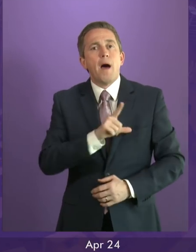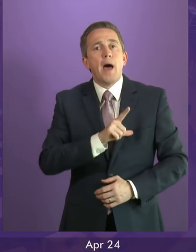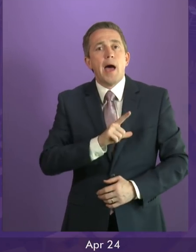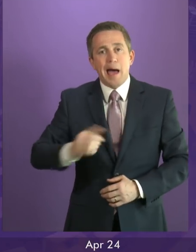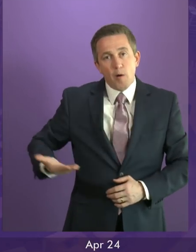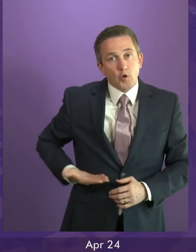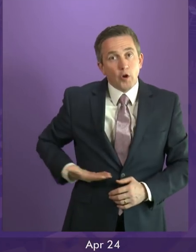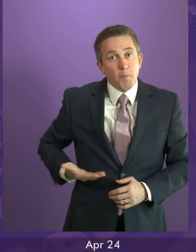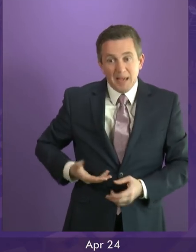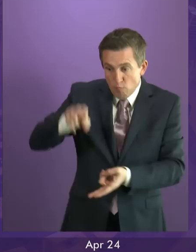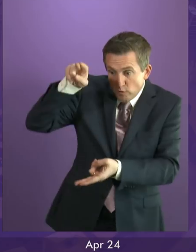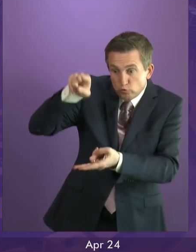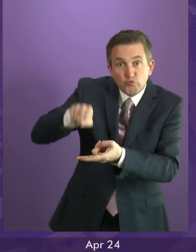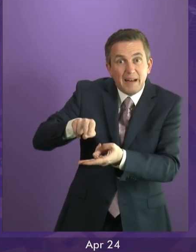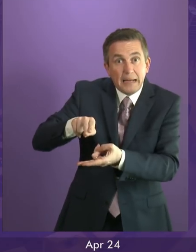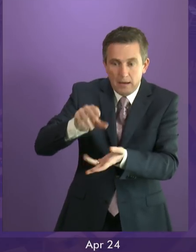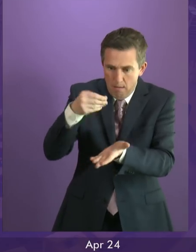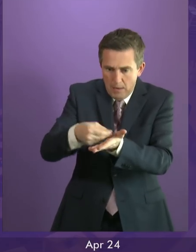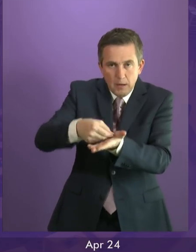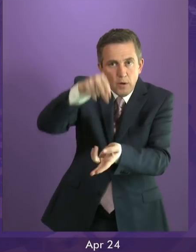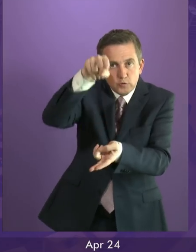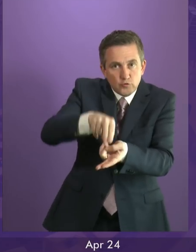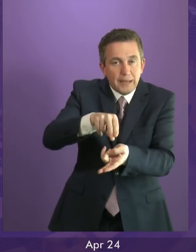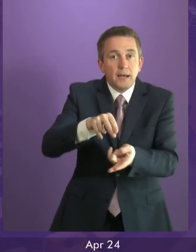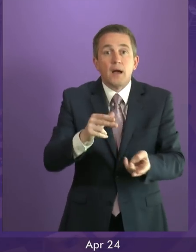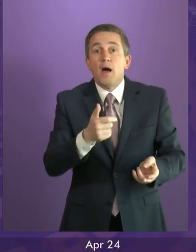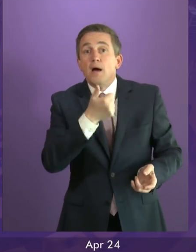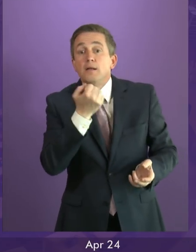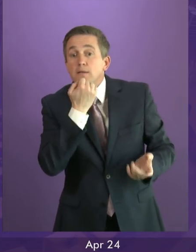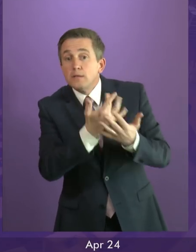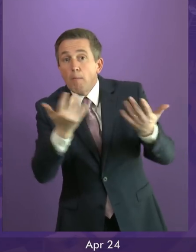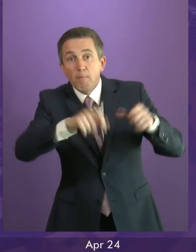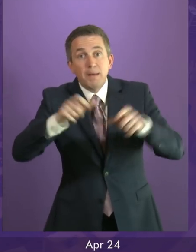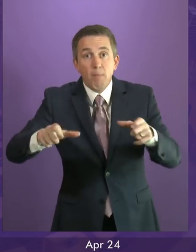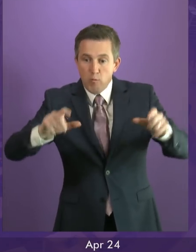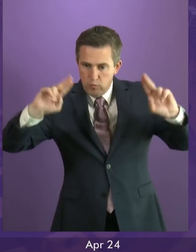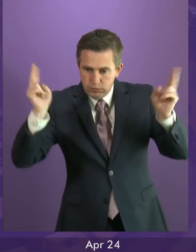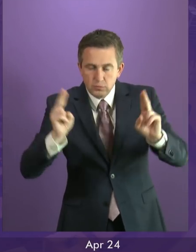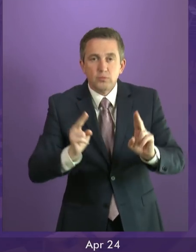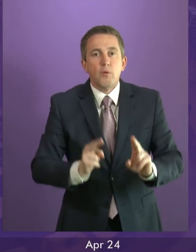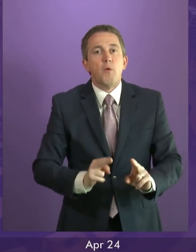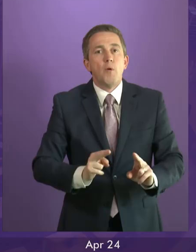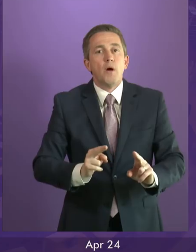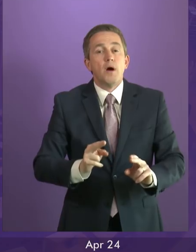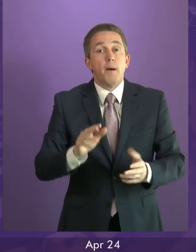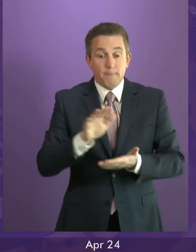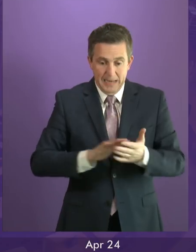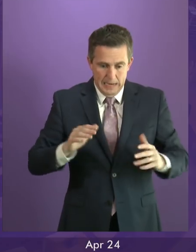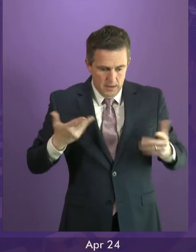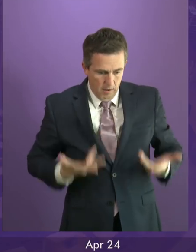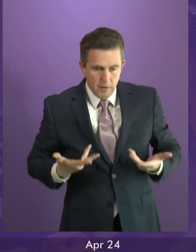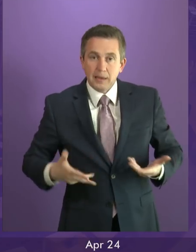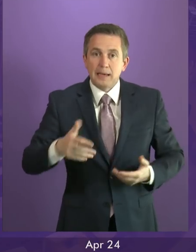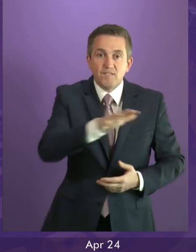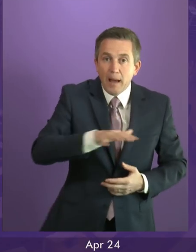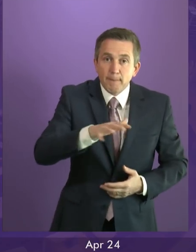reduced revenues, a shrinking population, and narrowed horizons for this and the next generation. That will